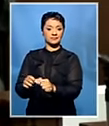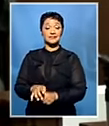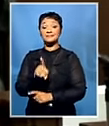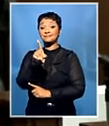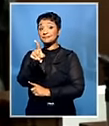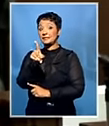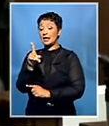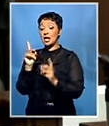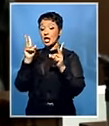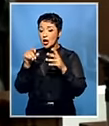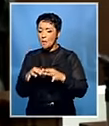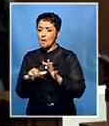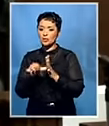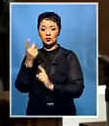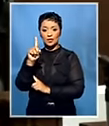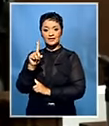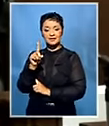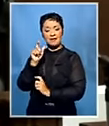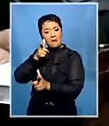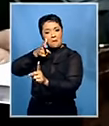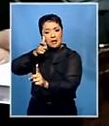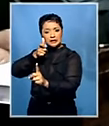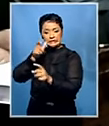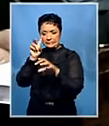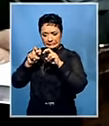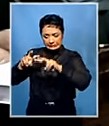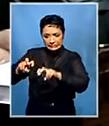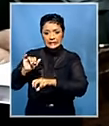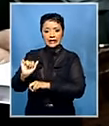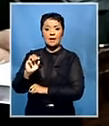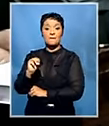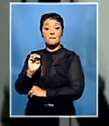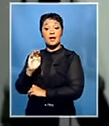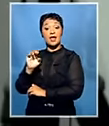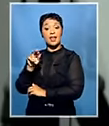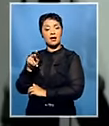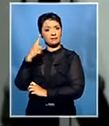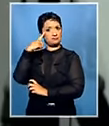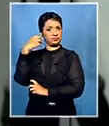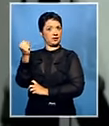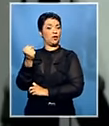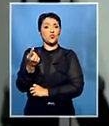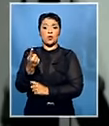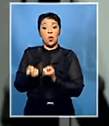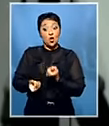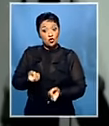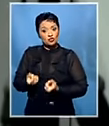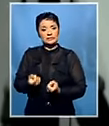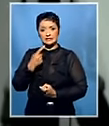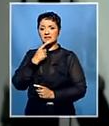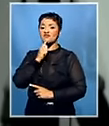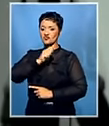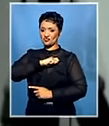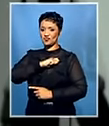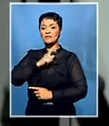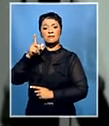key testimony from ballistics expert Chris Mangana, which it believes proved that Pistorius intended to